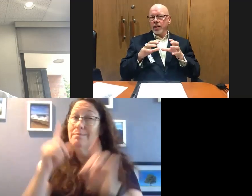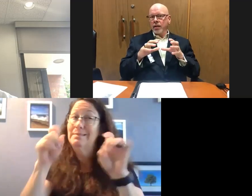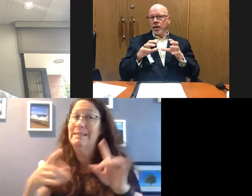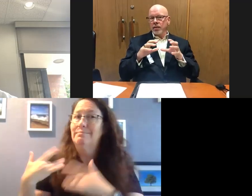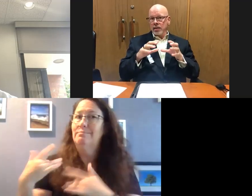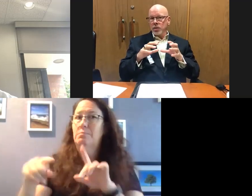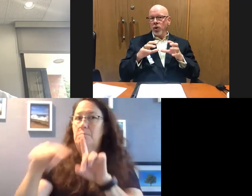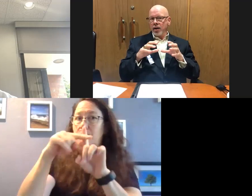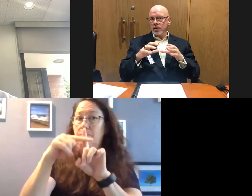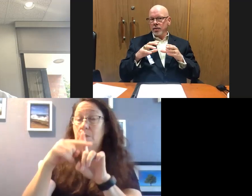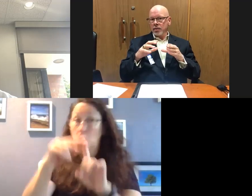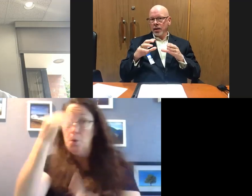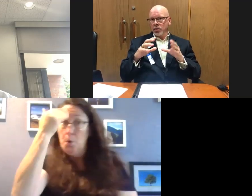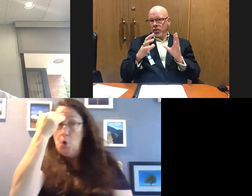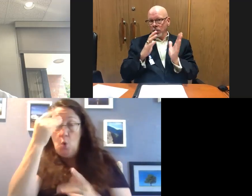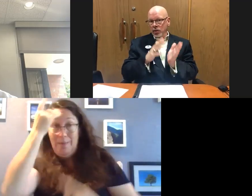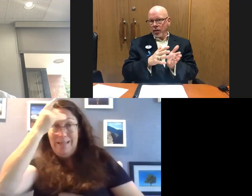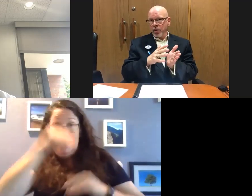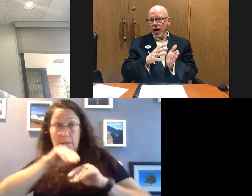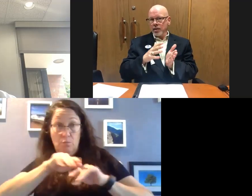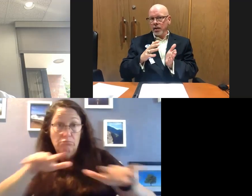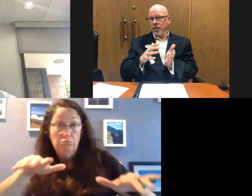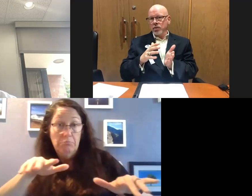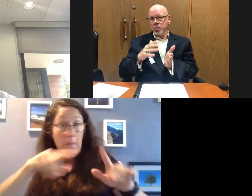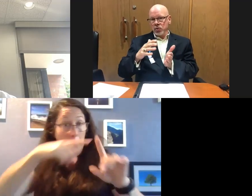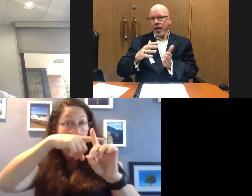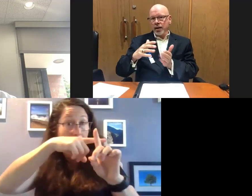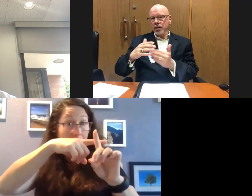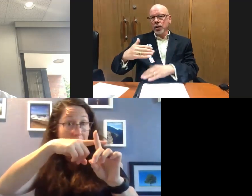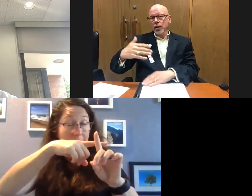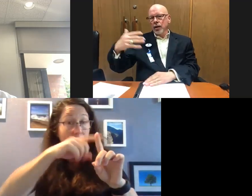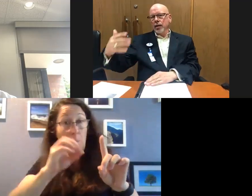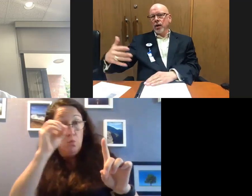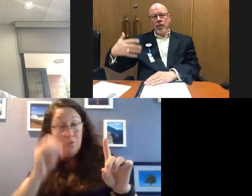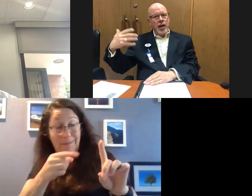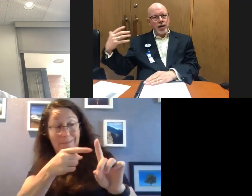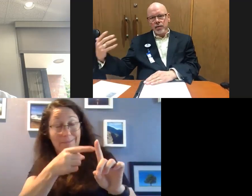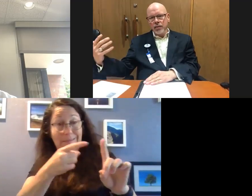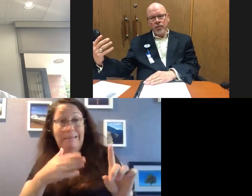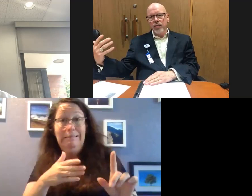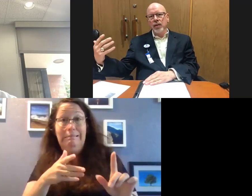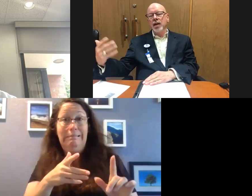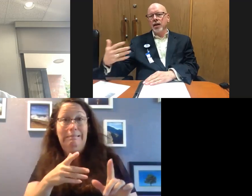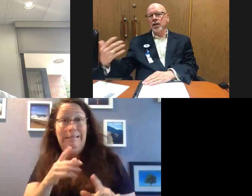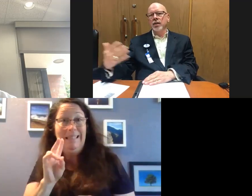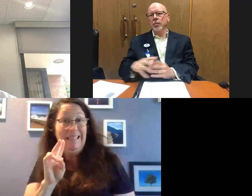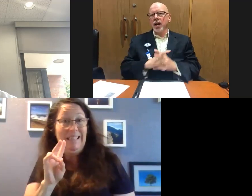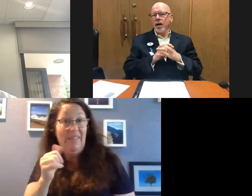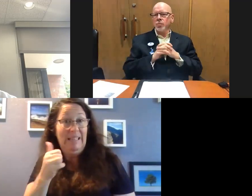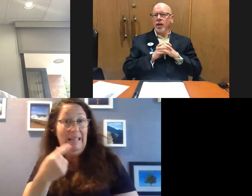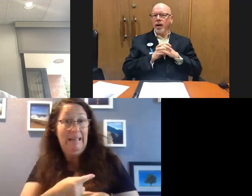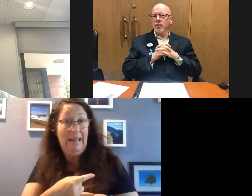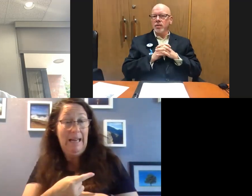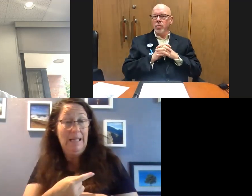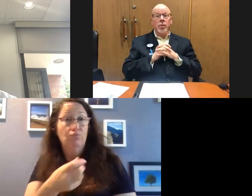from that the disease process is those that are positive, there's a percentage that over the next seven or 10 days are going to be